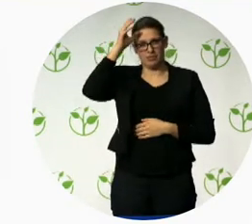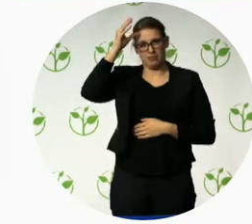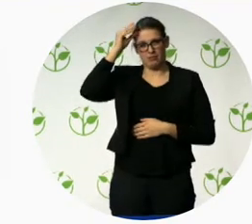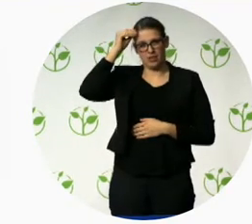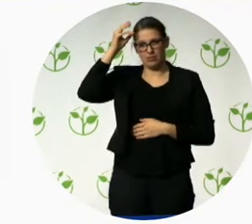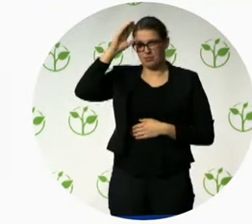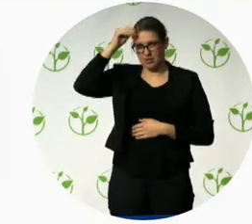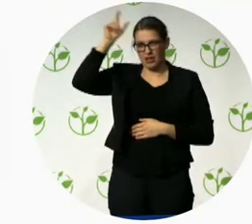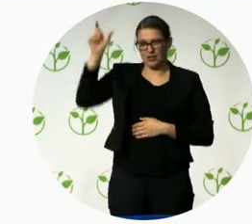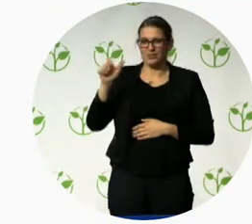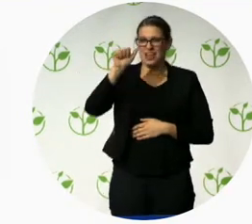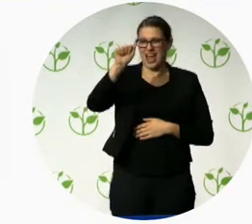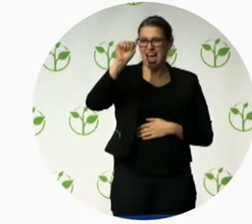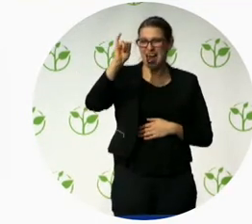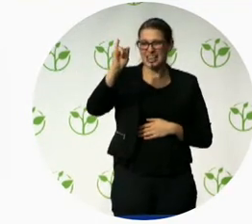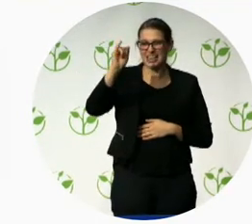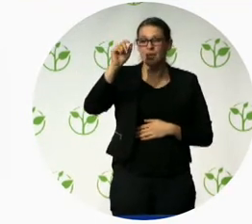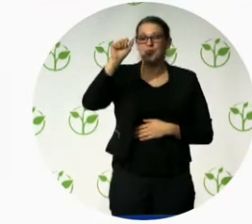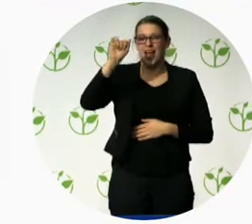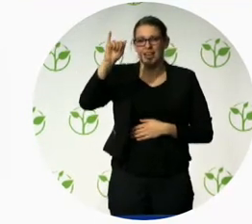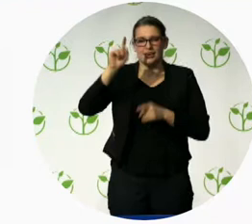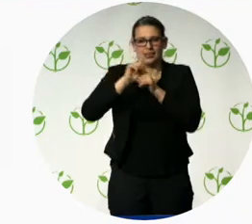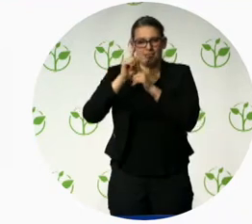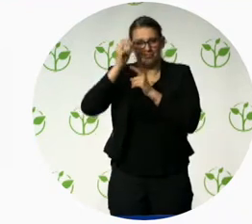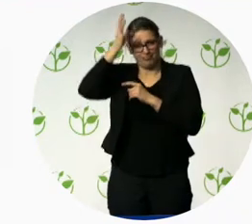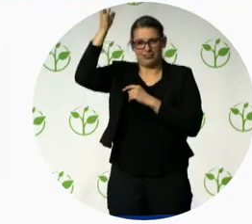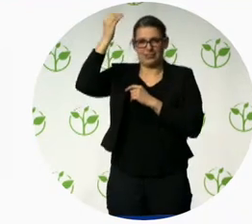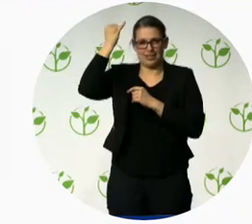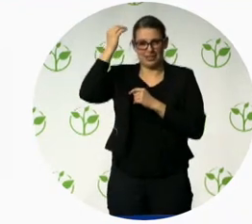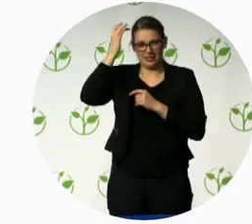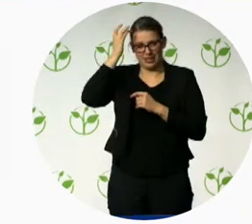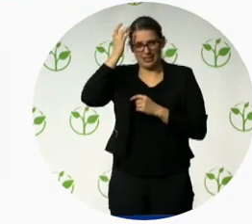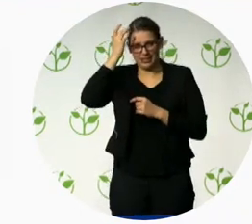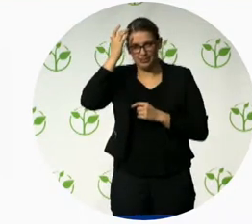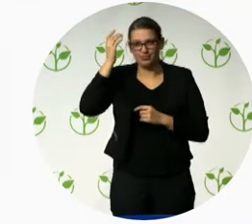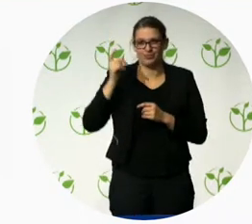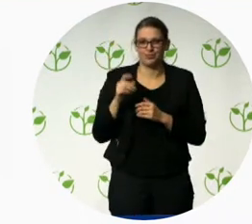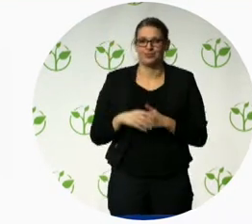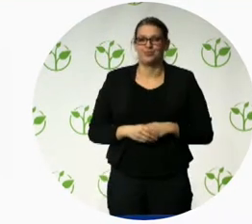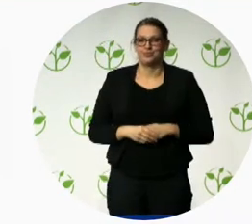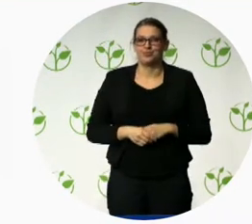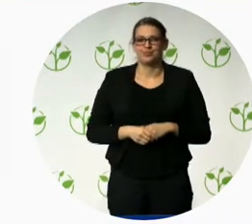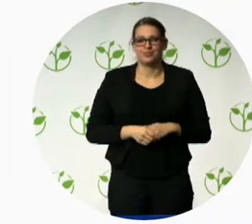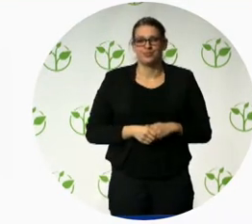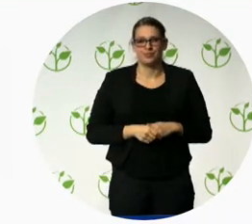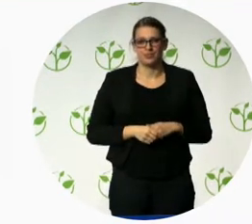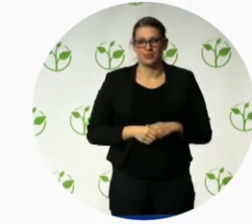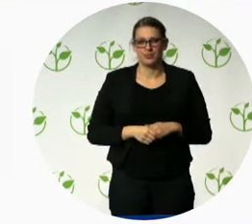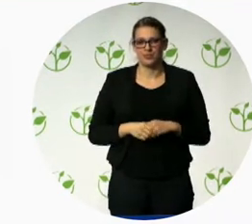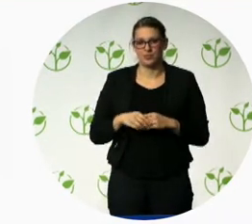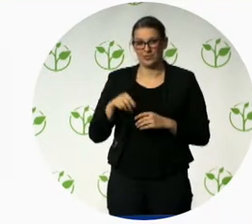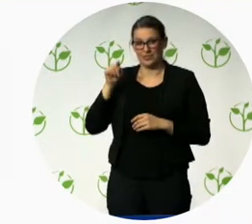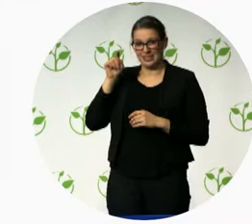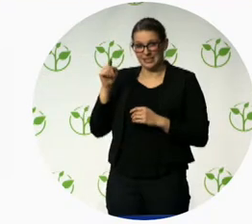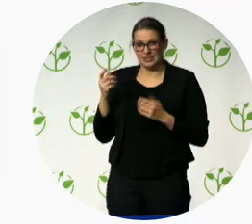intelligence, it will be people with disabilities. And the innovators at Microsoft, the real techies, I mean, I don't know what Christine was talking about when she thinks I'm technical.